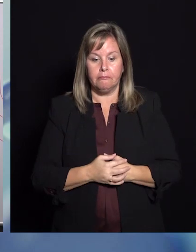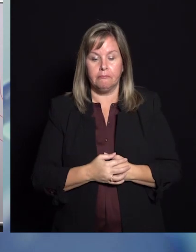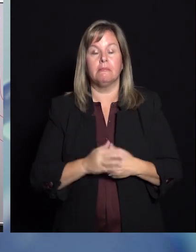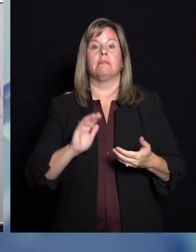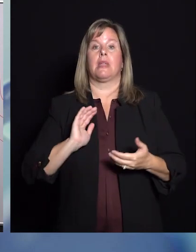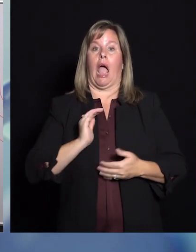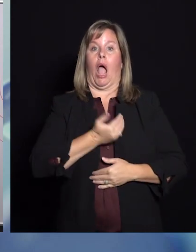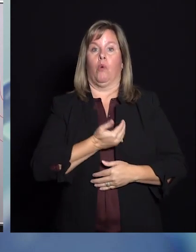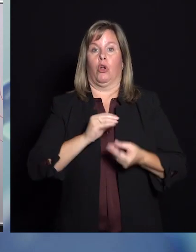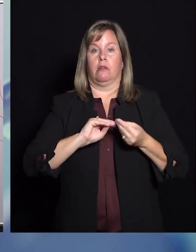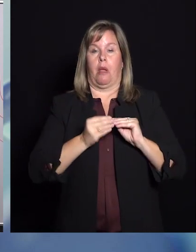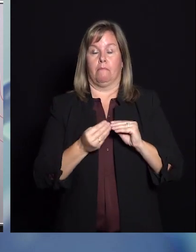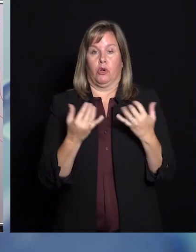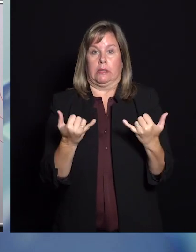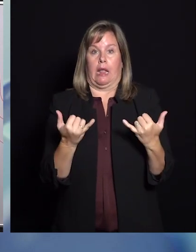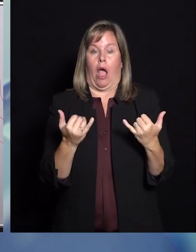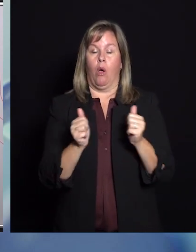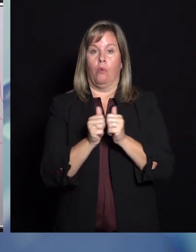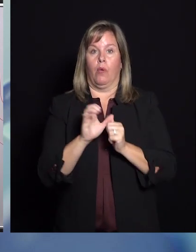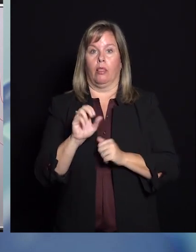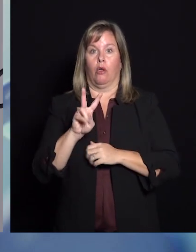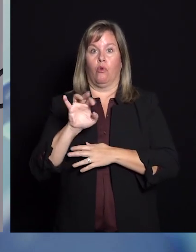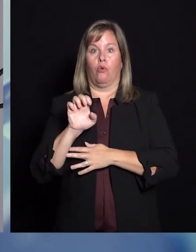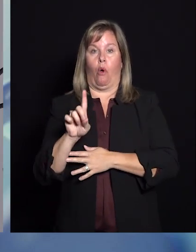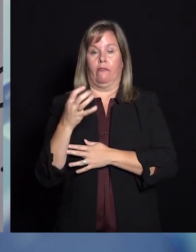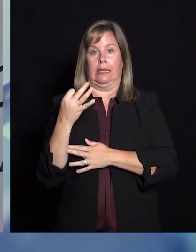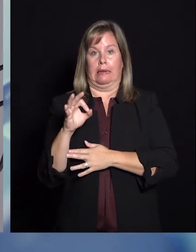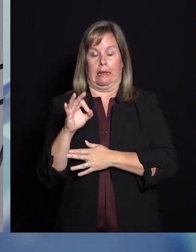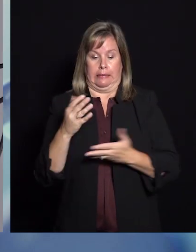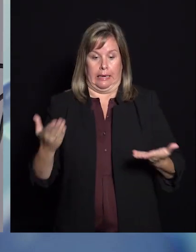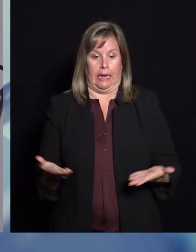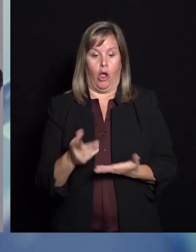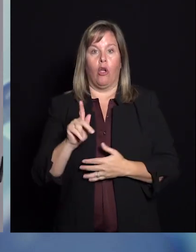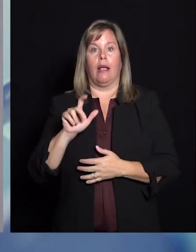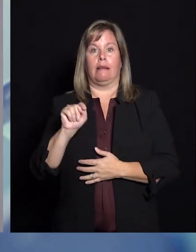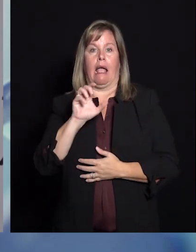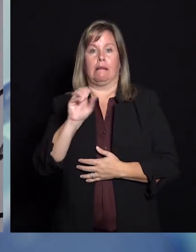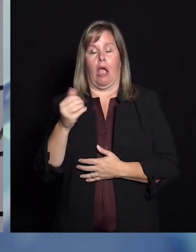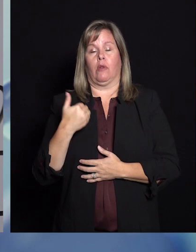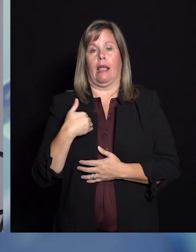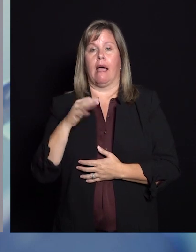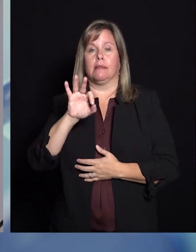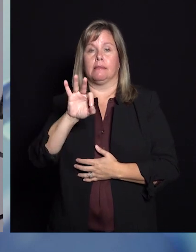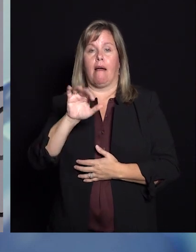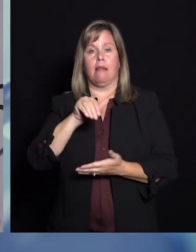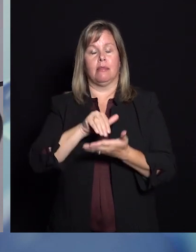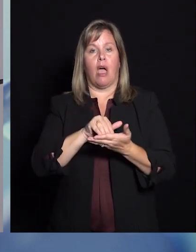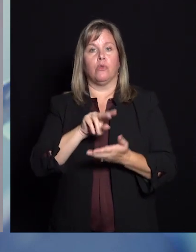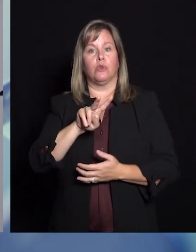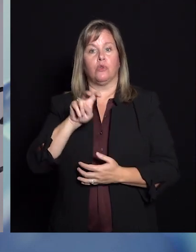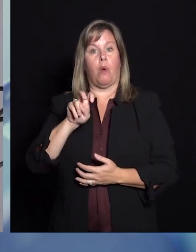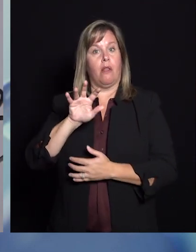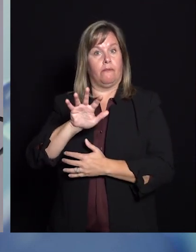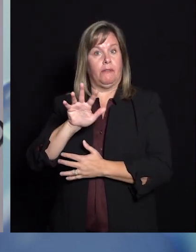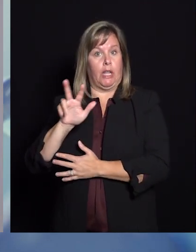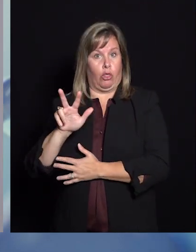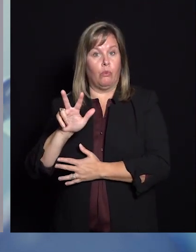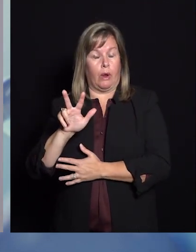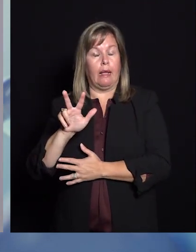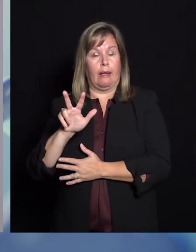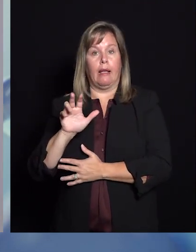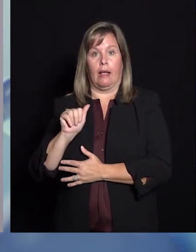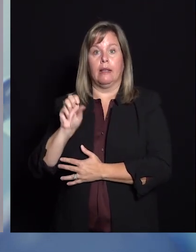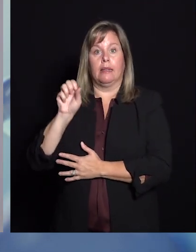about where our numbers stand right now with COVID-19. Here in Kent County we're currently reporting 9,253